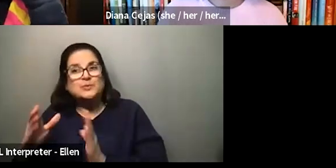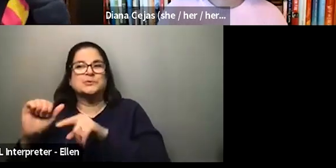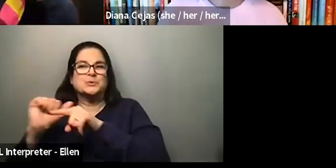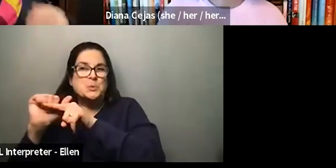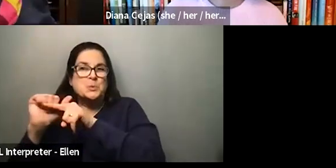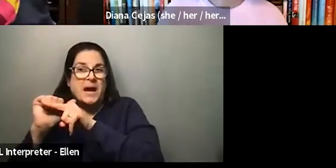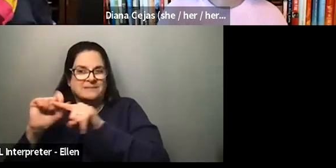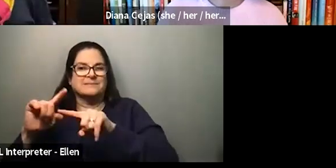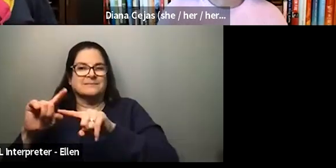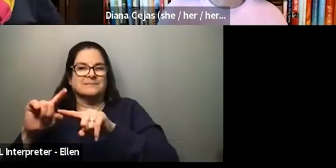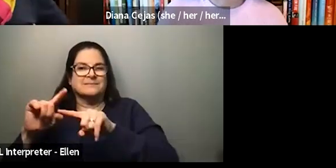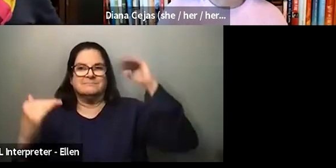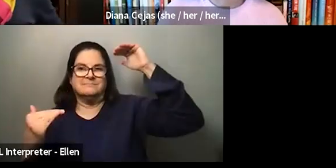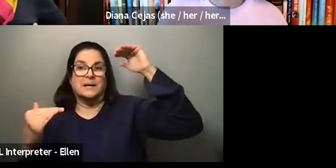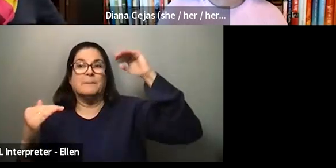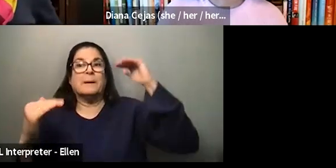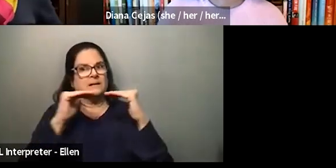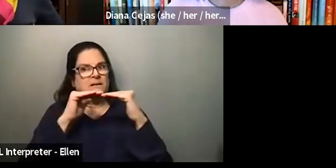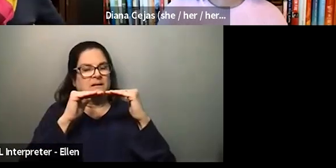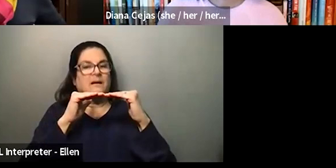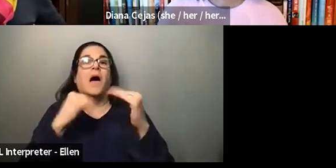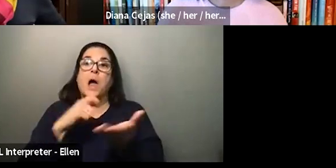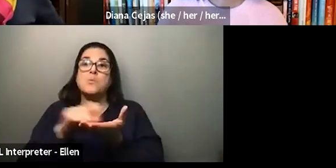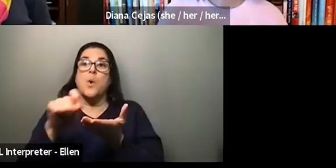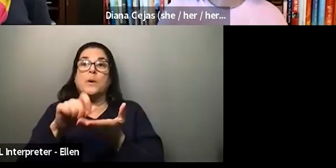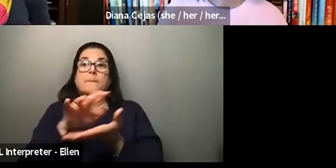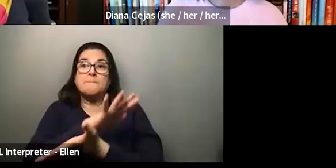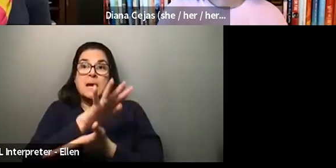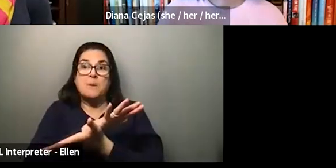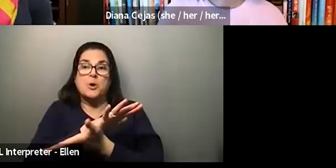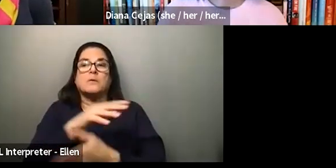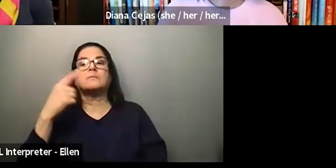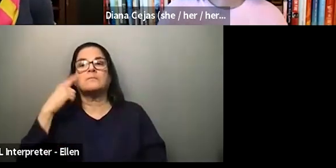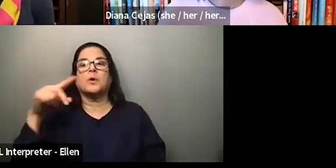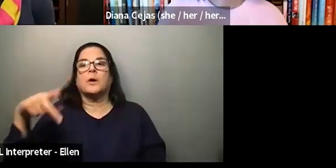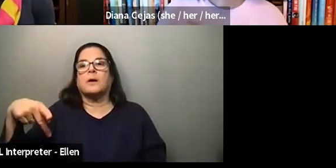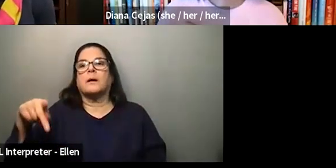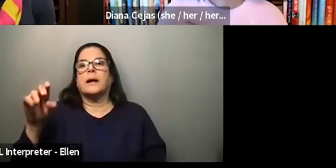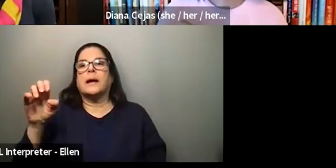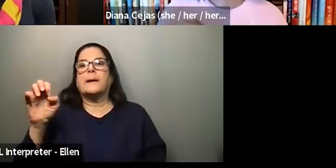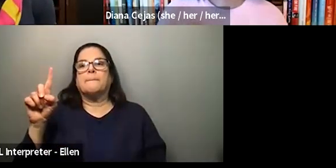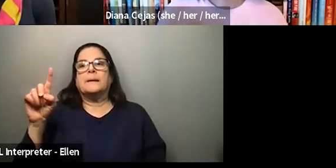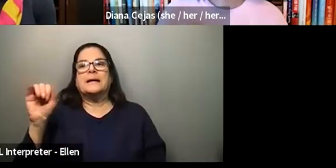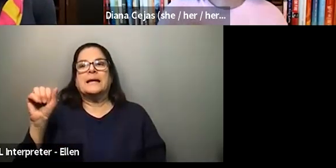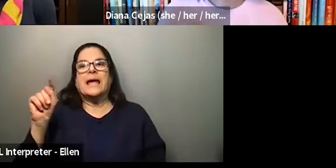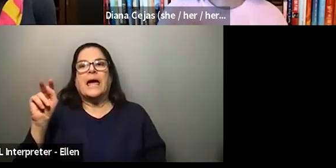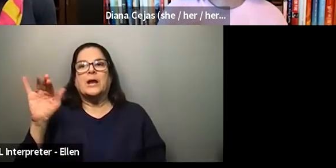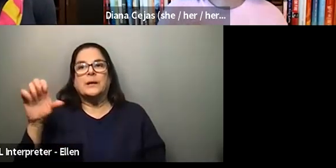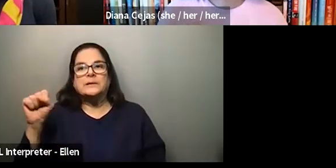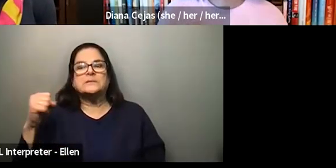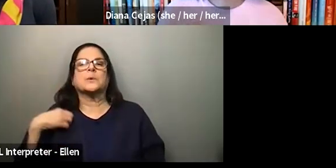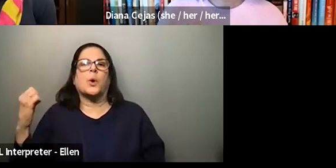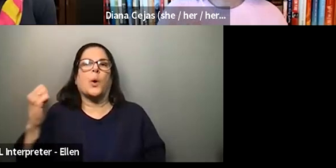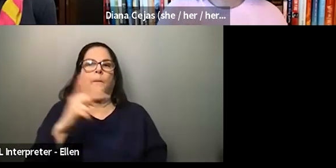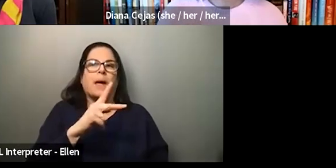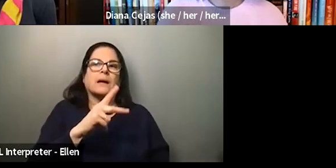actually wrote a paper about this, you know, the in pediatrics, we often will, you know, go back to our workroom. And sometimes we will reflect on